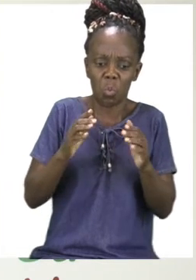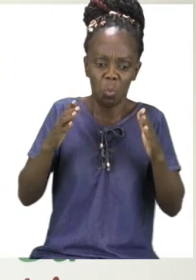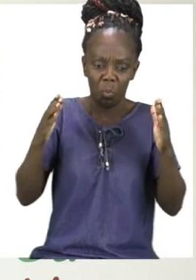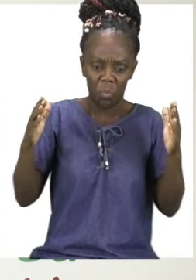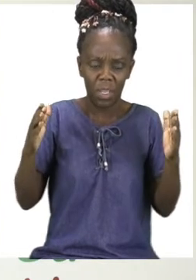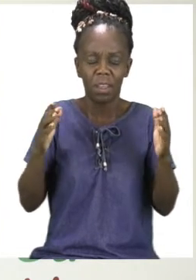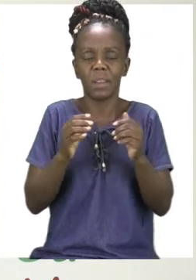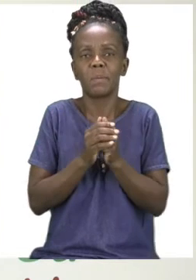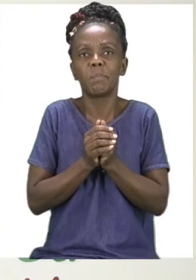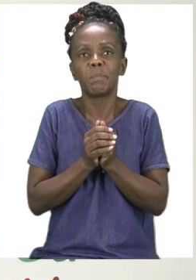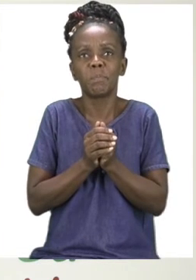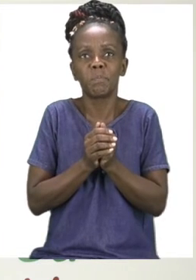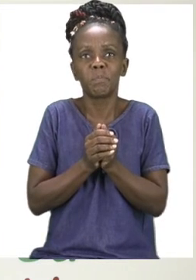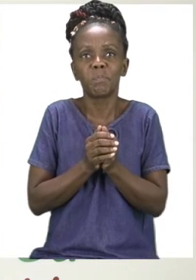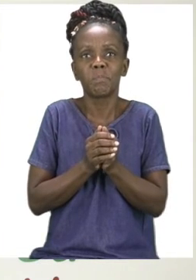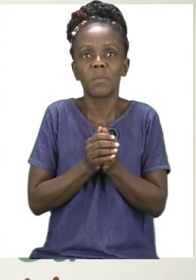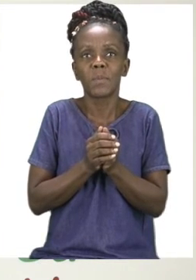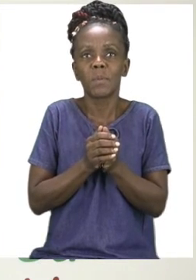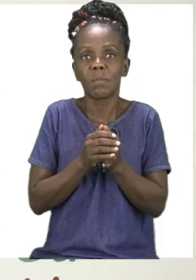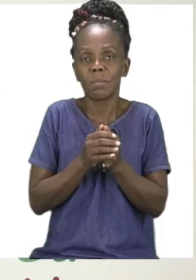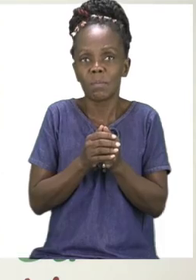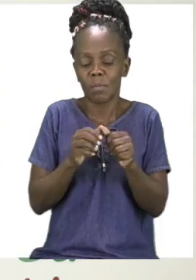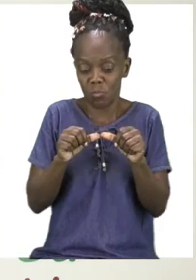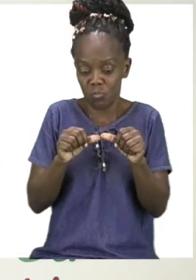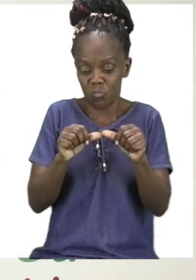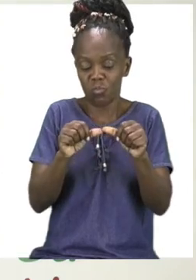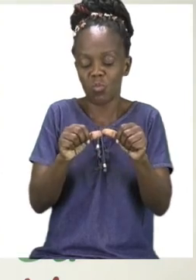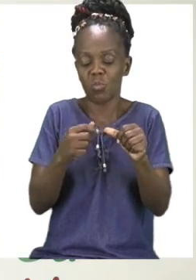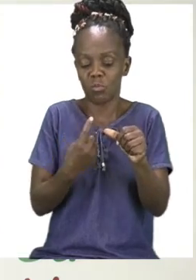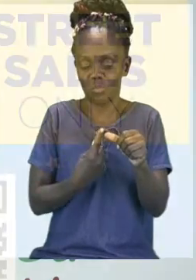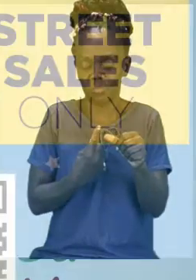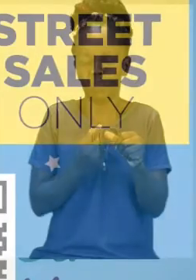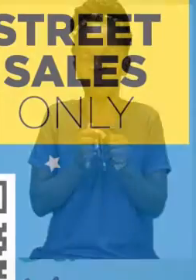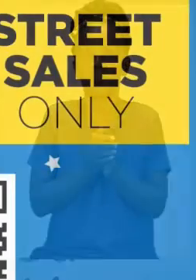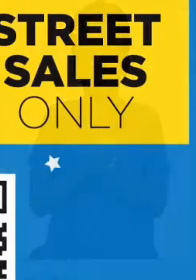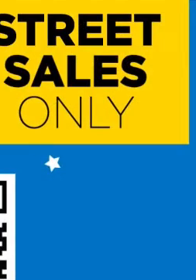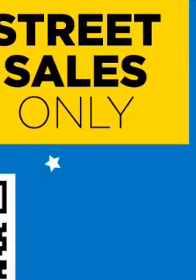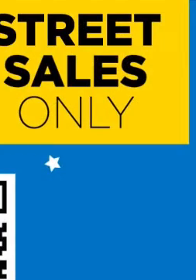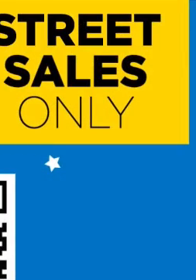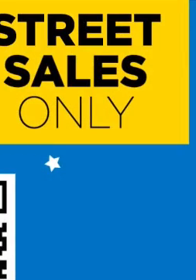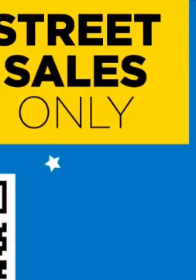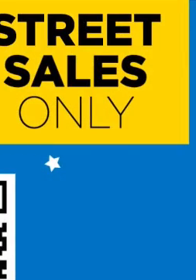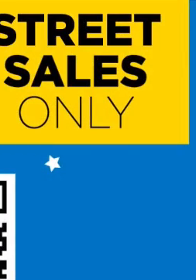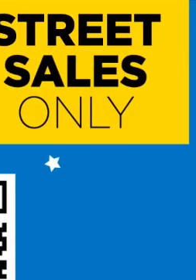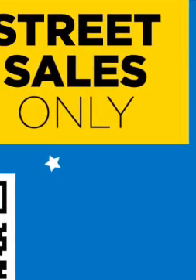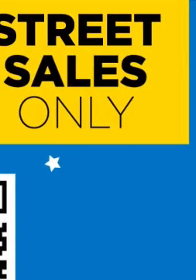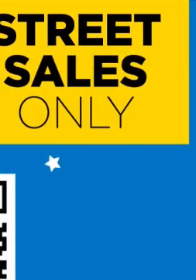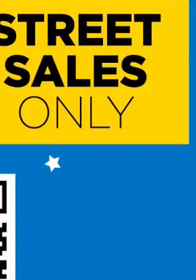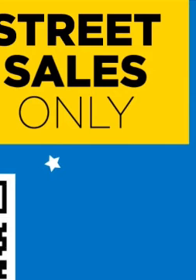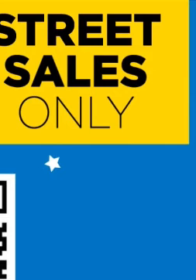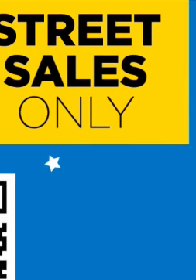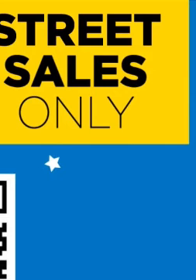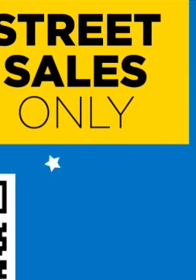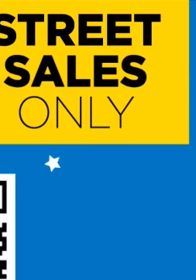see you just now my friends after this short advert break. Follow us on MyZone Facebook Active